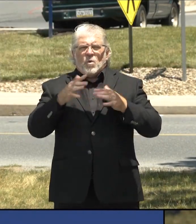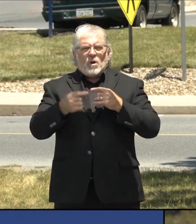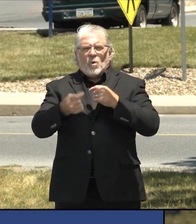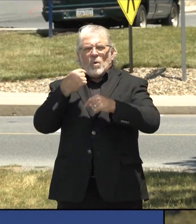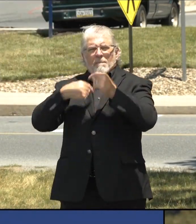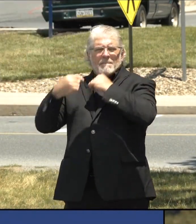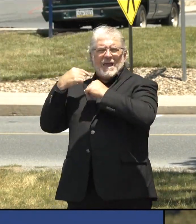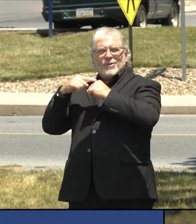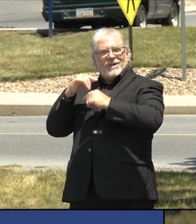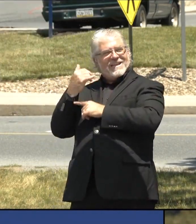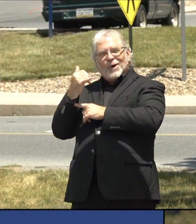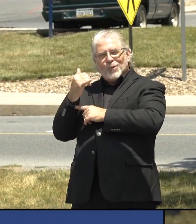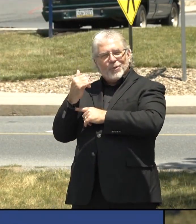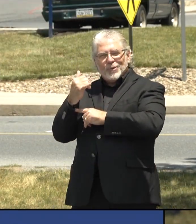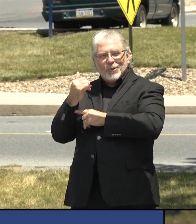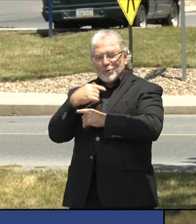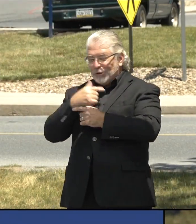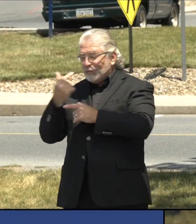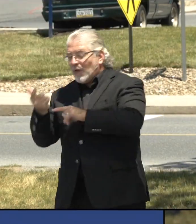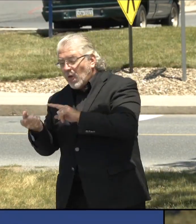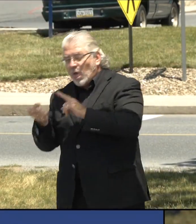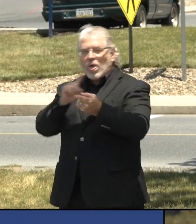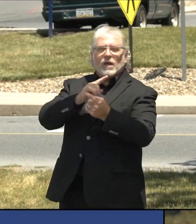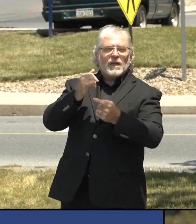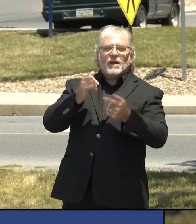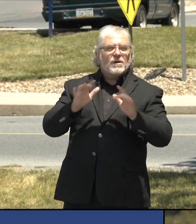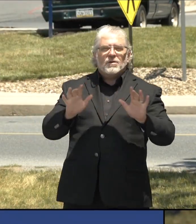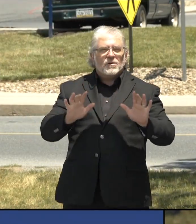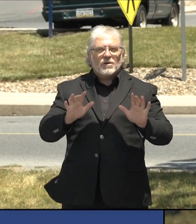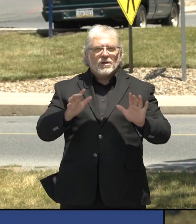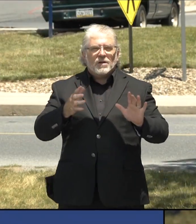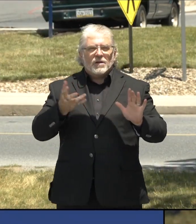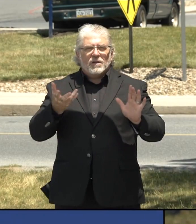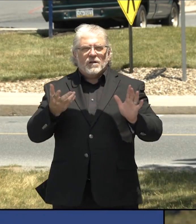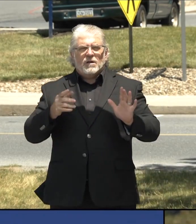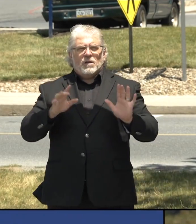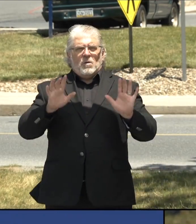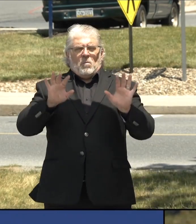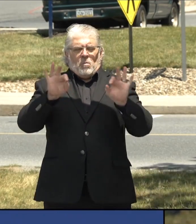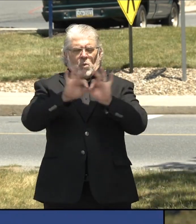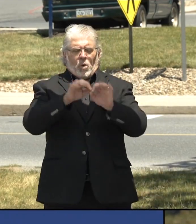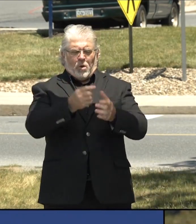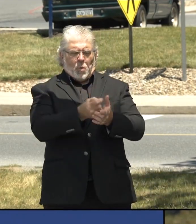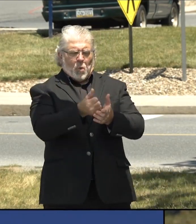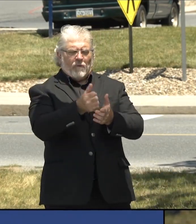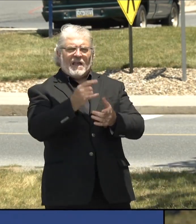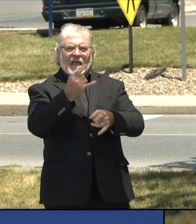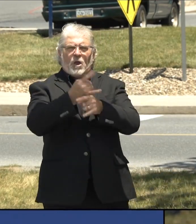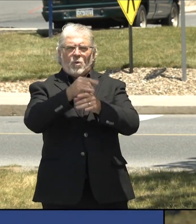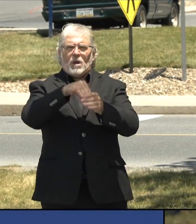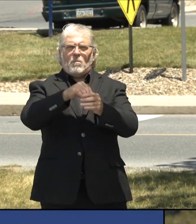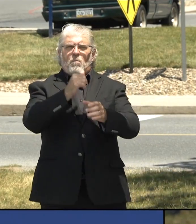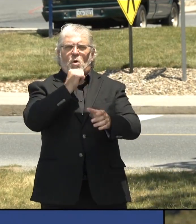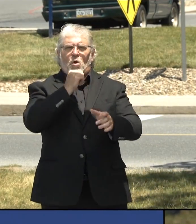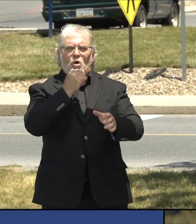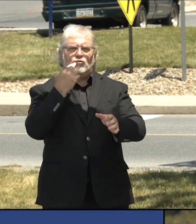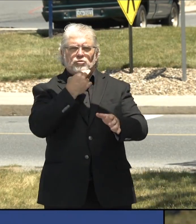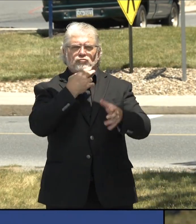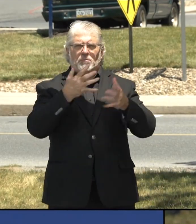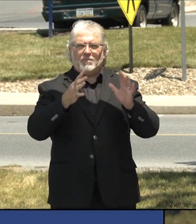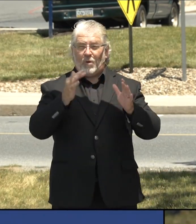uh, but to do that, uh, uh, no alcohol in the restaurants and bars since that they thought that that was where the problem was.